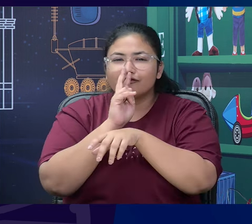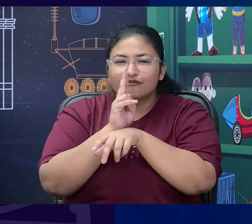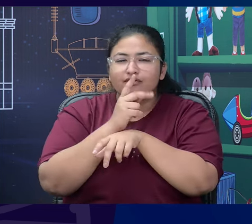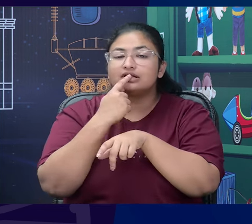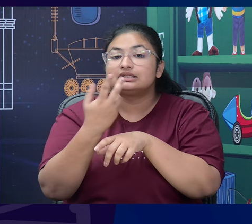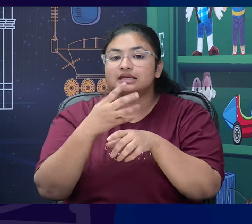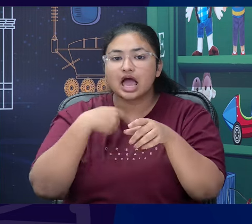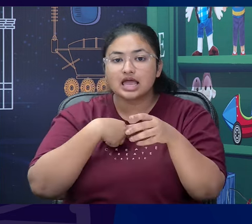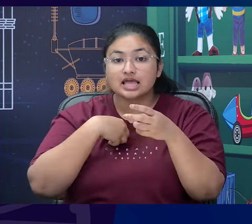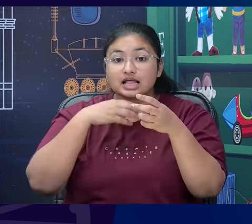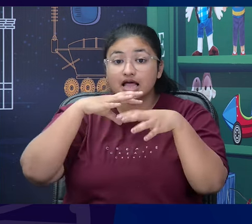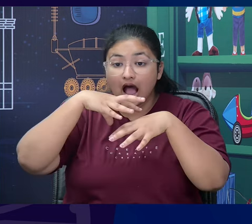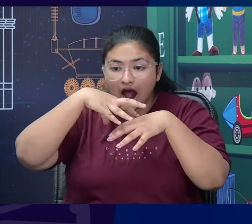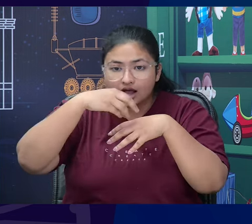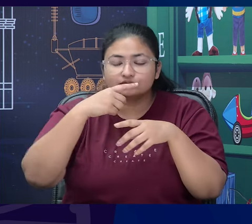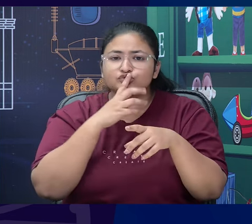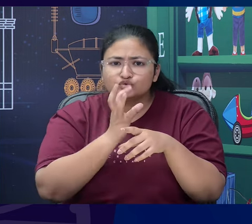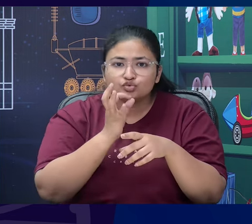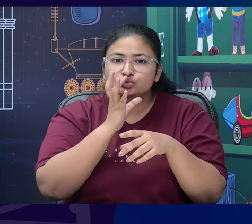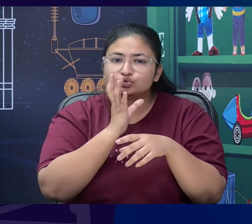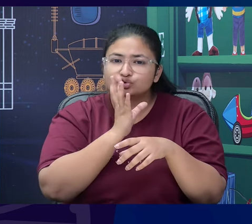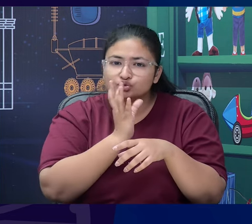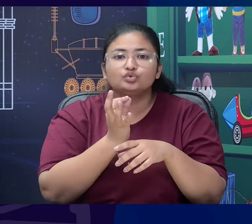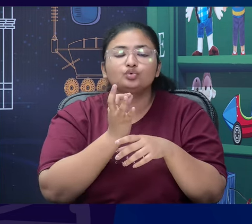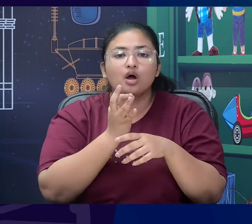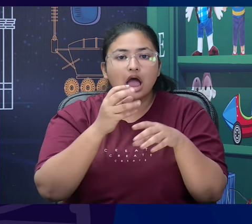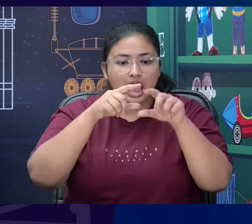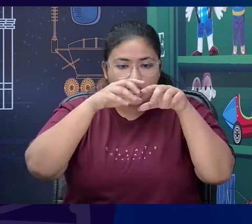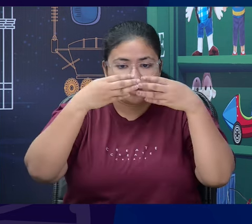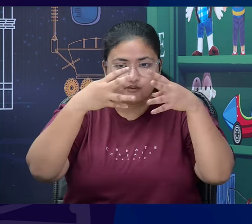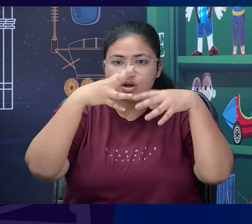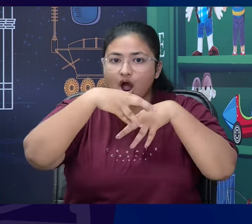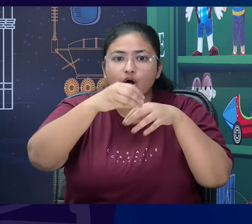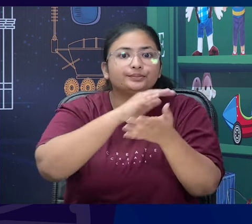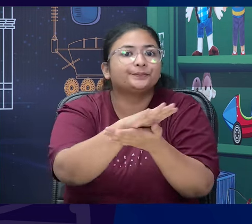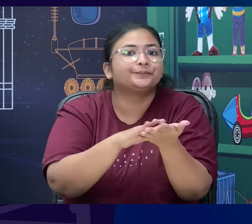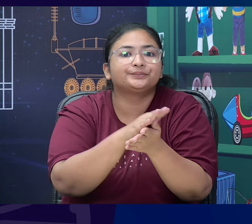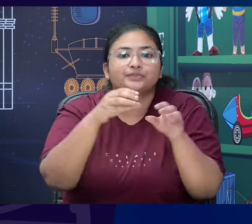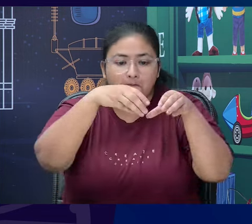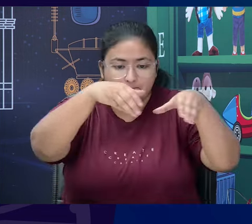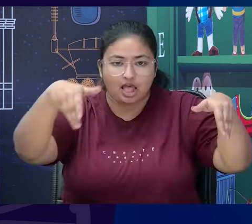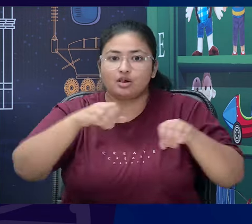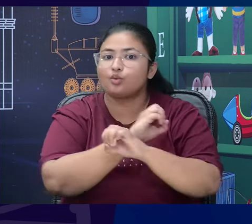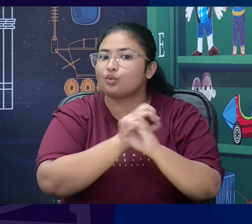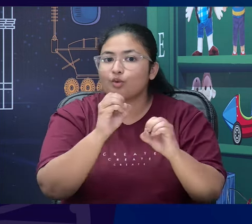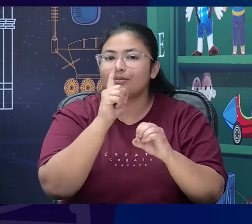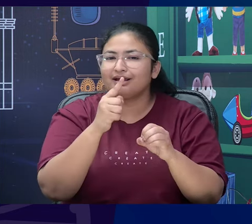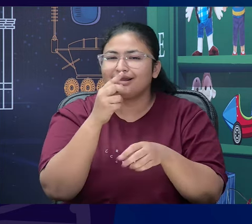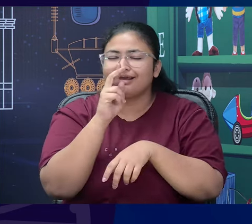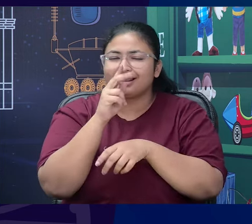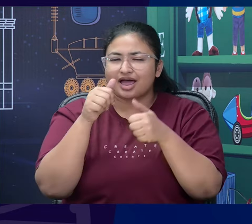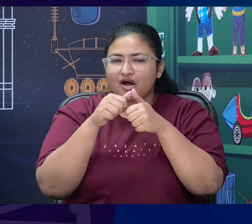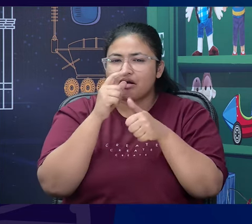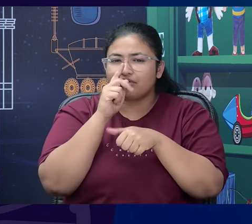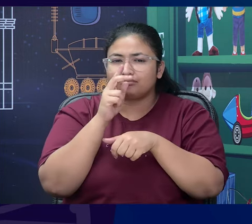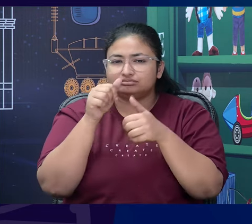to the next apartment but it was never there. I mean that is the true story. Yeah. Ausubal actually cooks up this